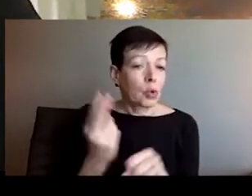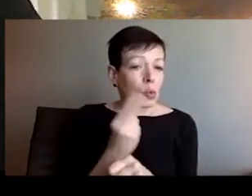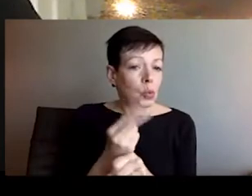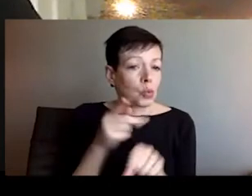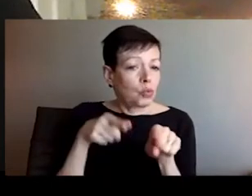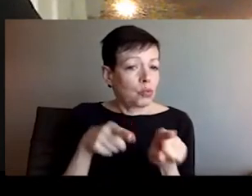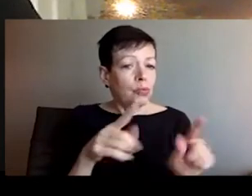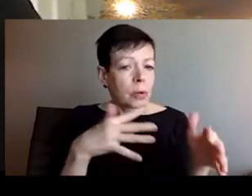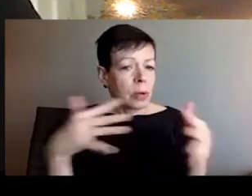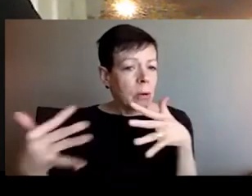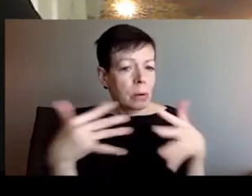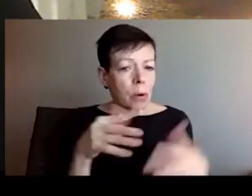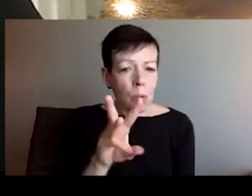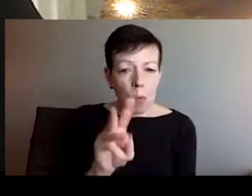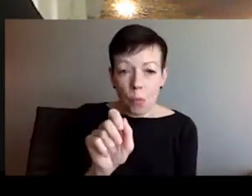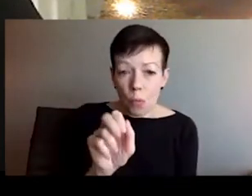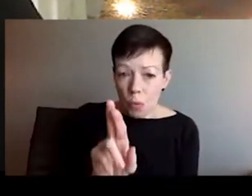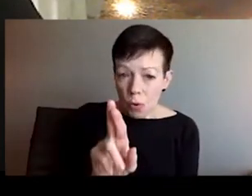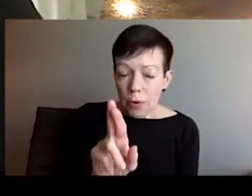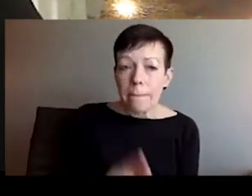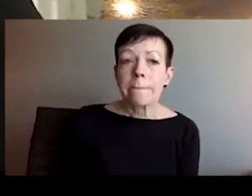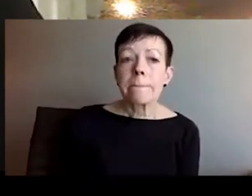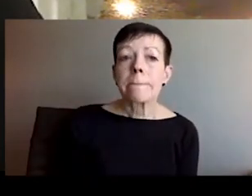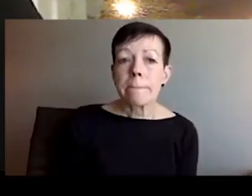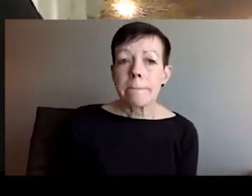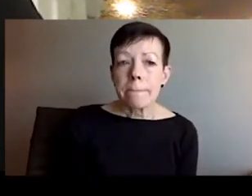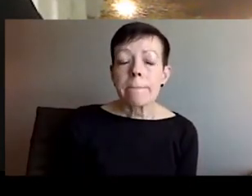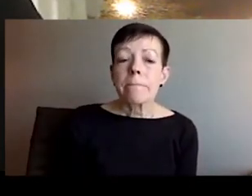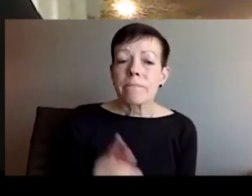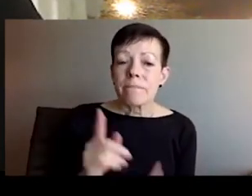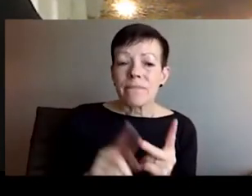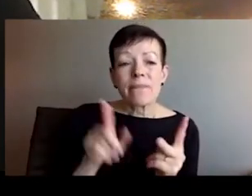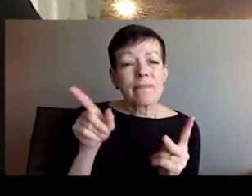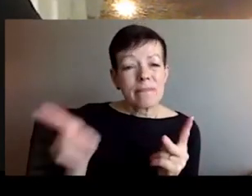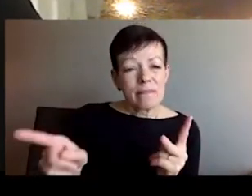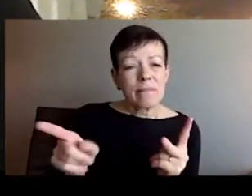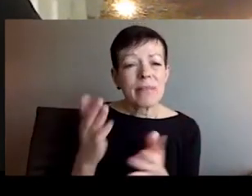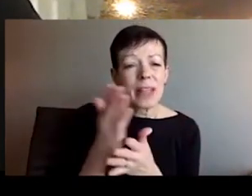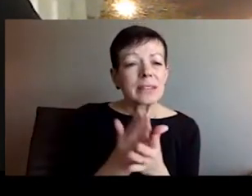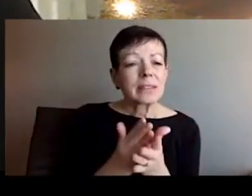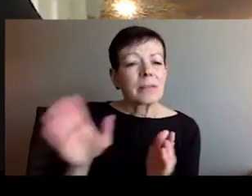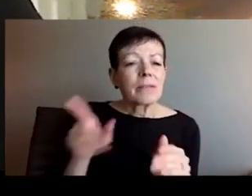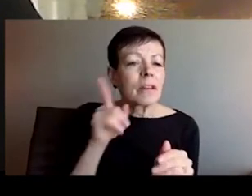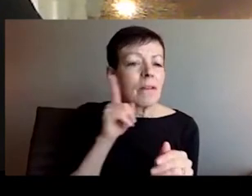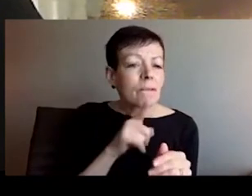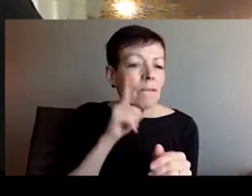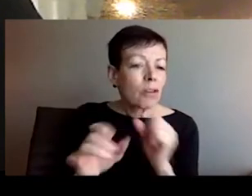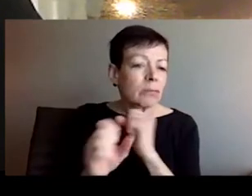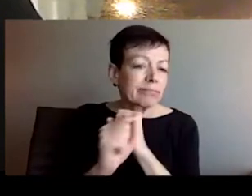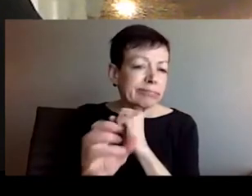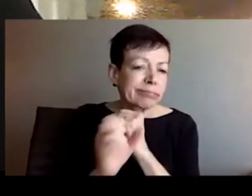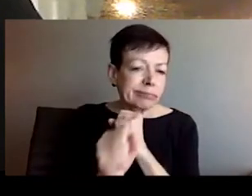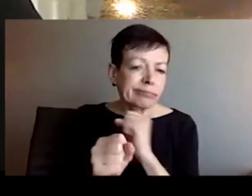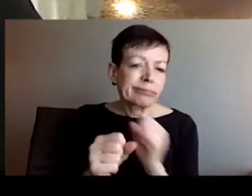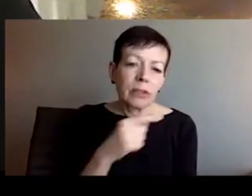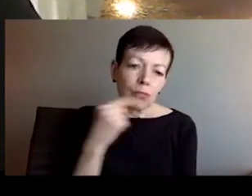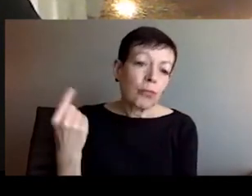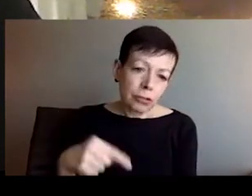historical period, not only in Ukrainian, but